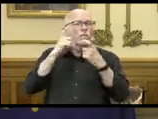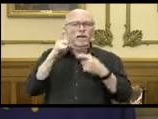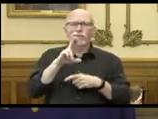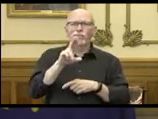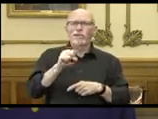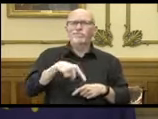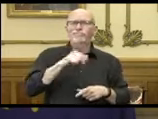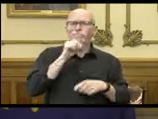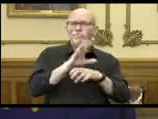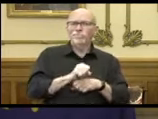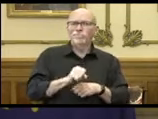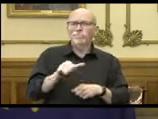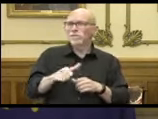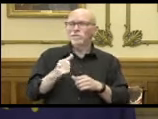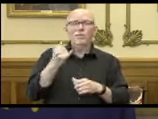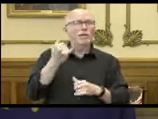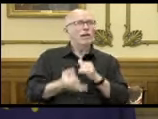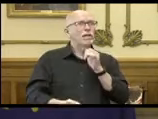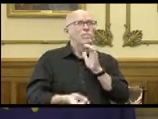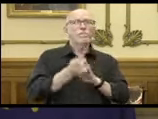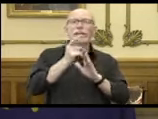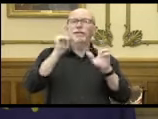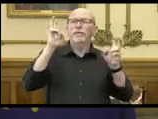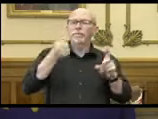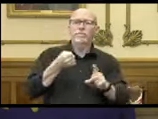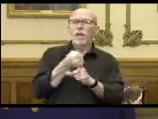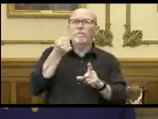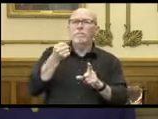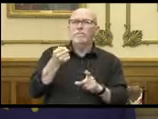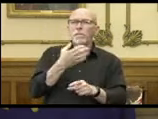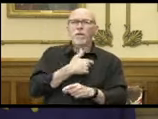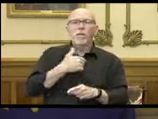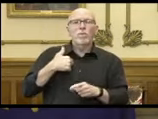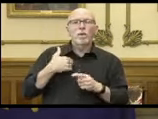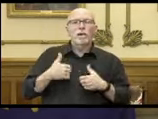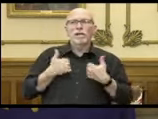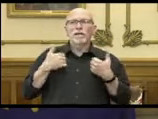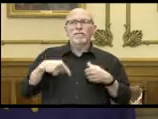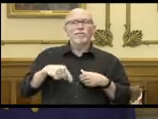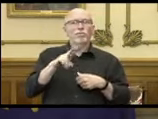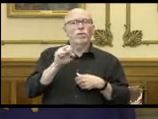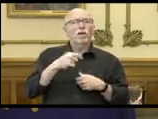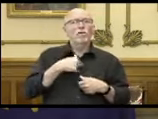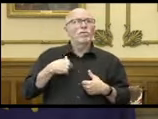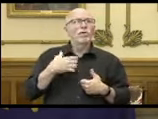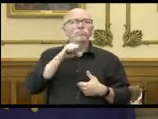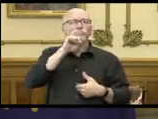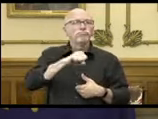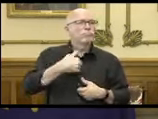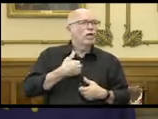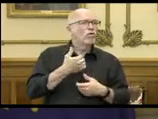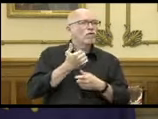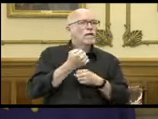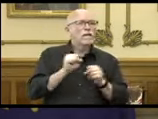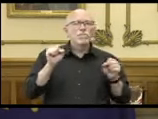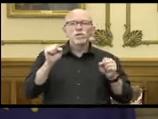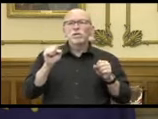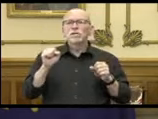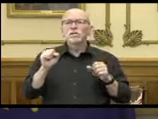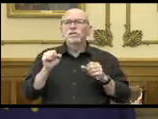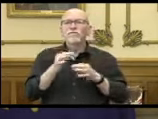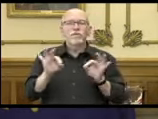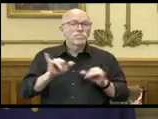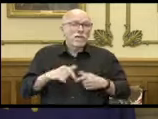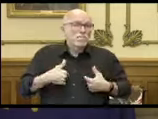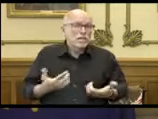very abrupt. And we live in a country where we love our liberty and freedom, as do